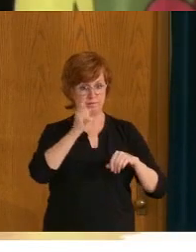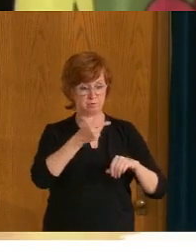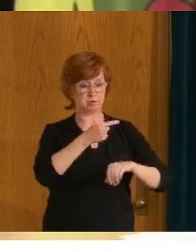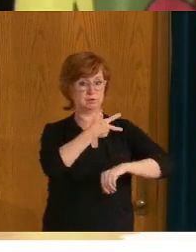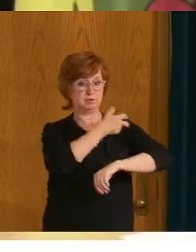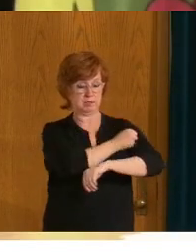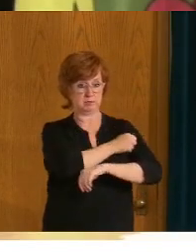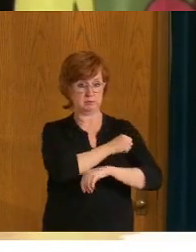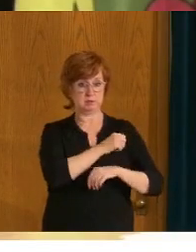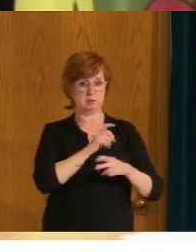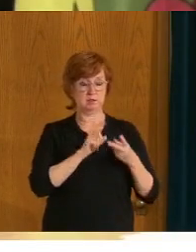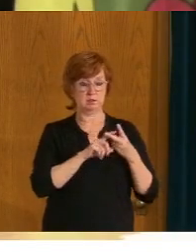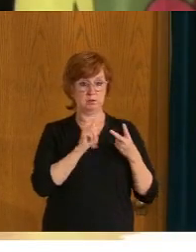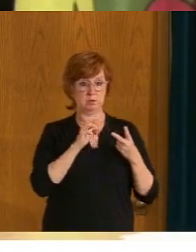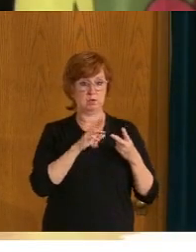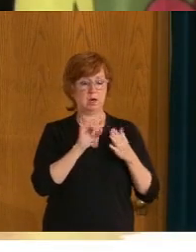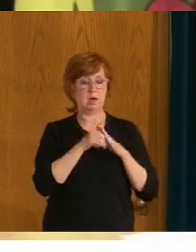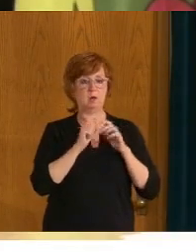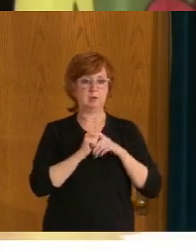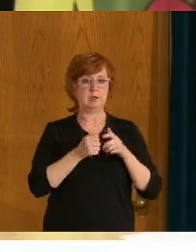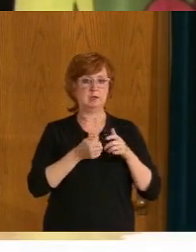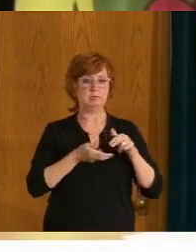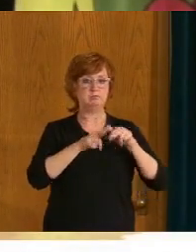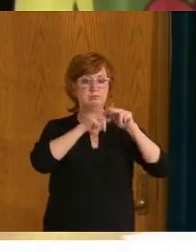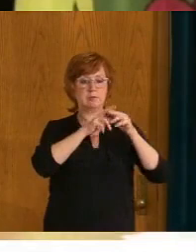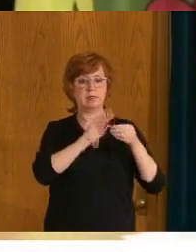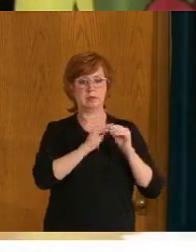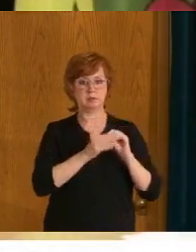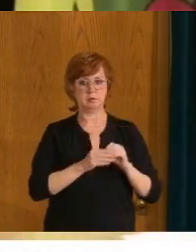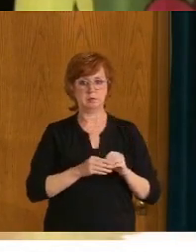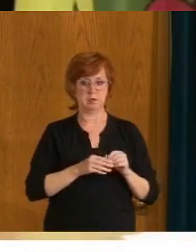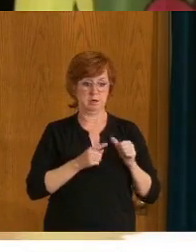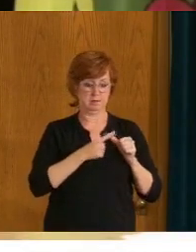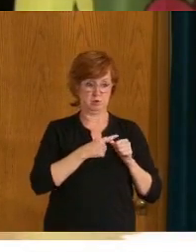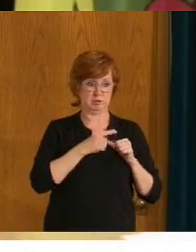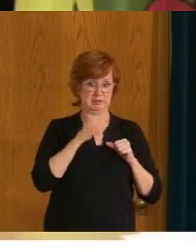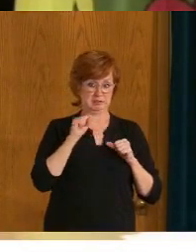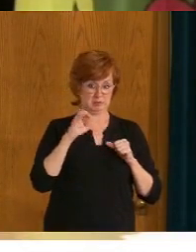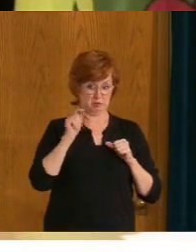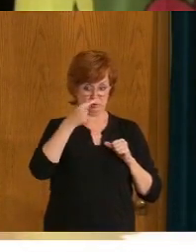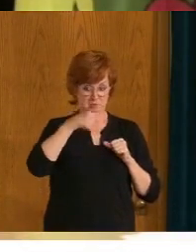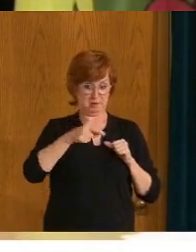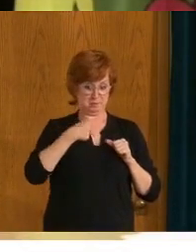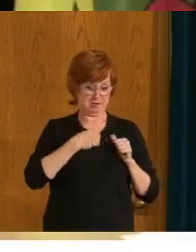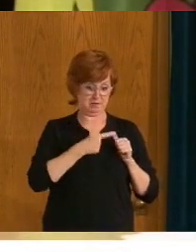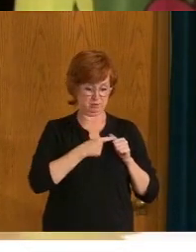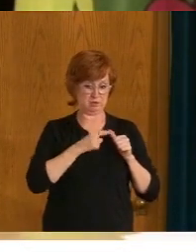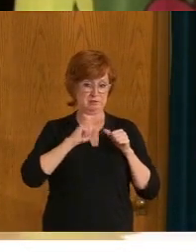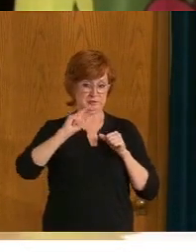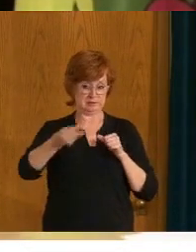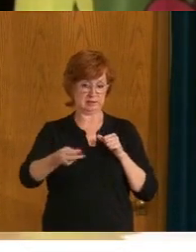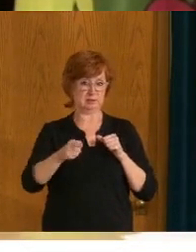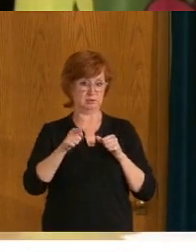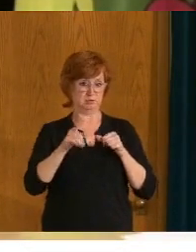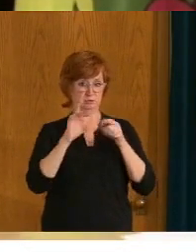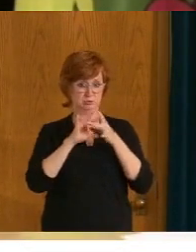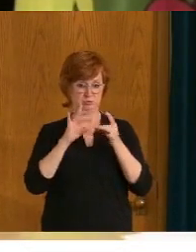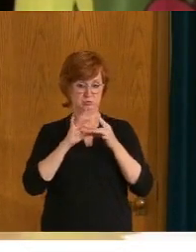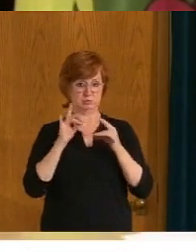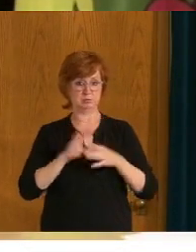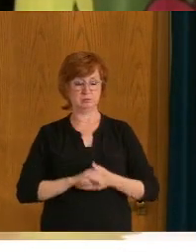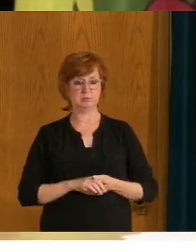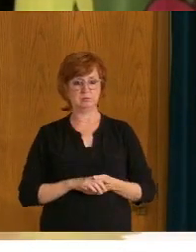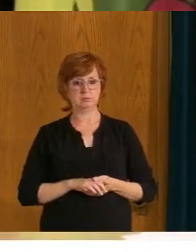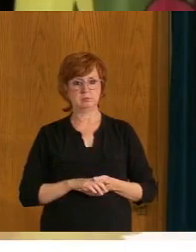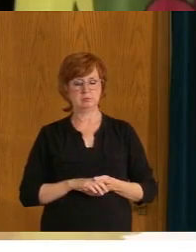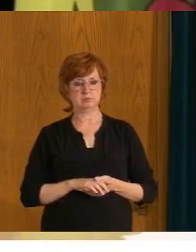to just get more, get those numbers higher? Scott, I'll maybe just make a comment and then, uh, I'll, uh, leave it to you to, uh, speak to the